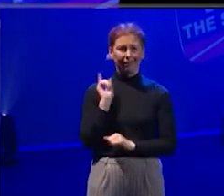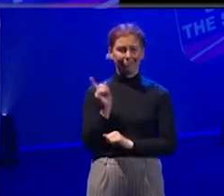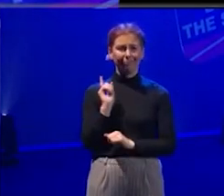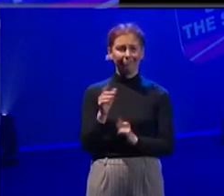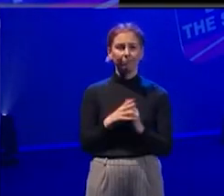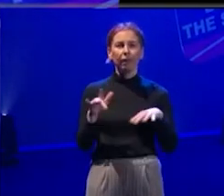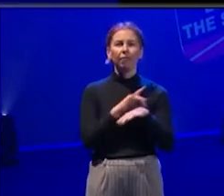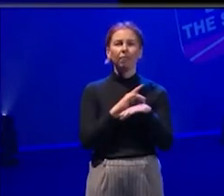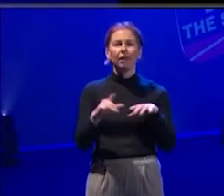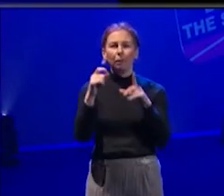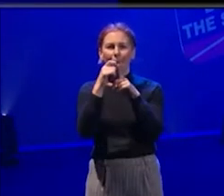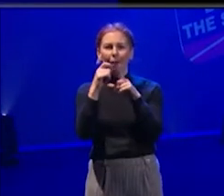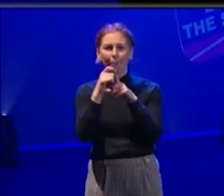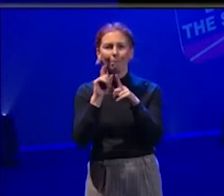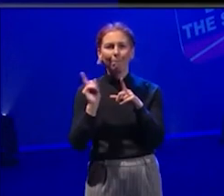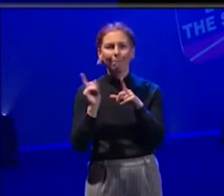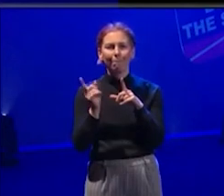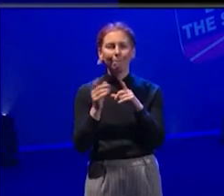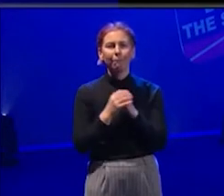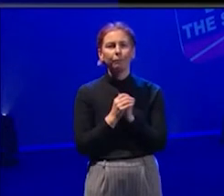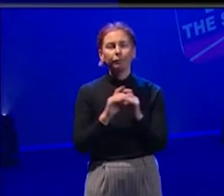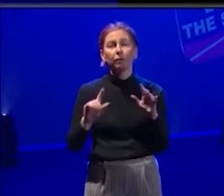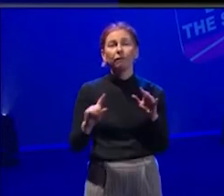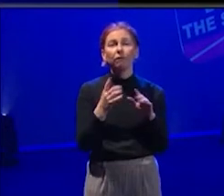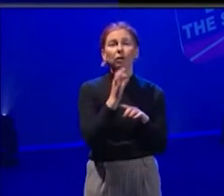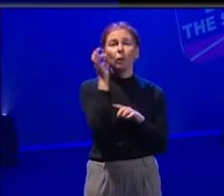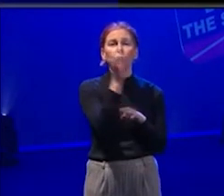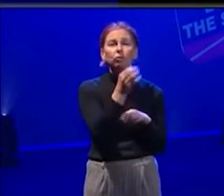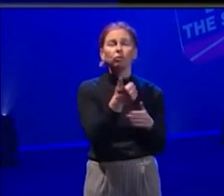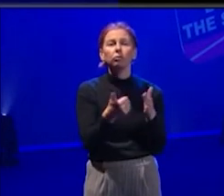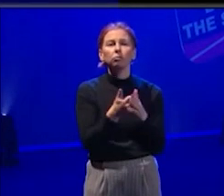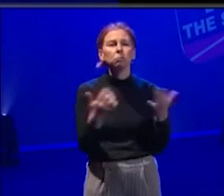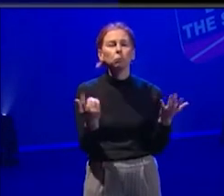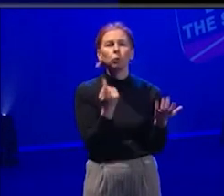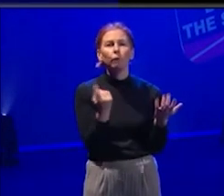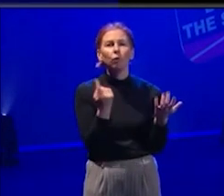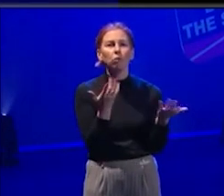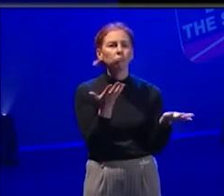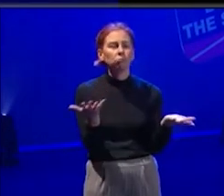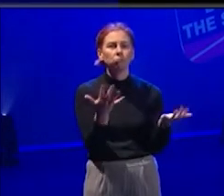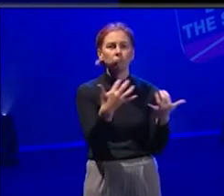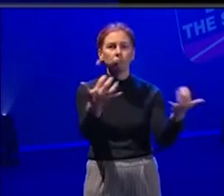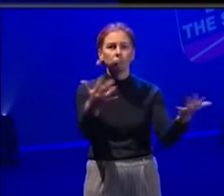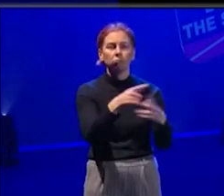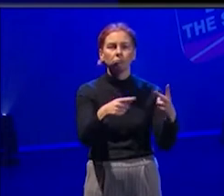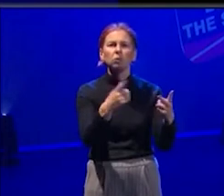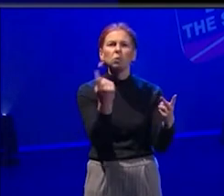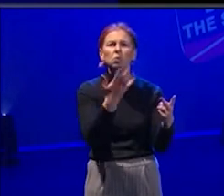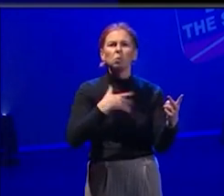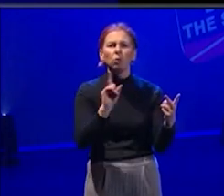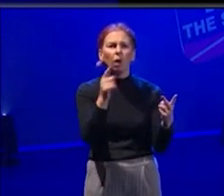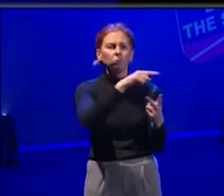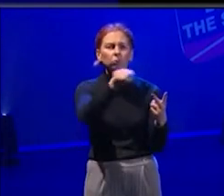Theatre Peckham. The first thing, the first question we'd always ask is like, who's it for? Who wants this? Why are we doing it?